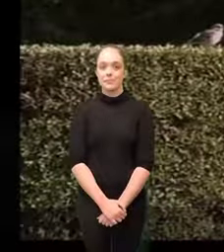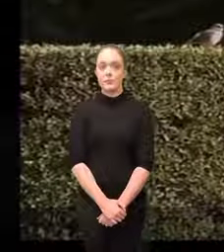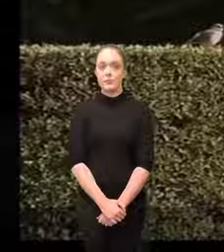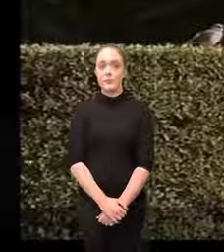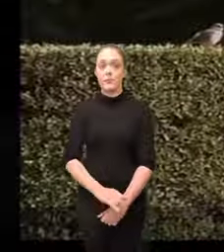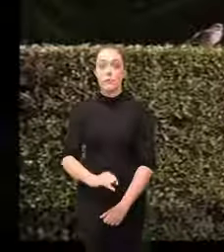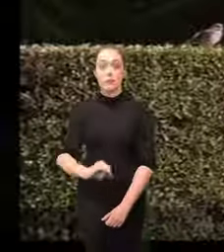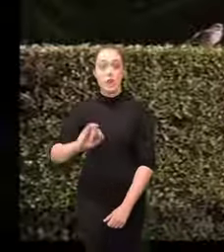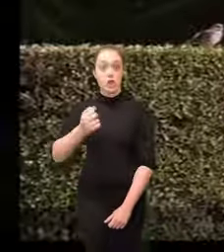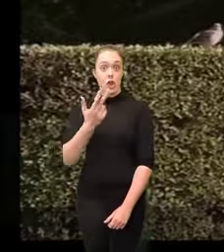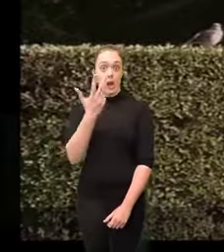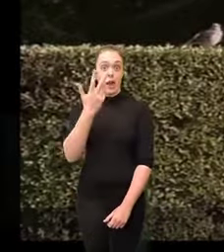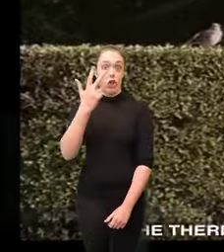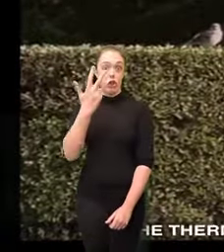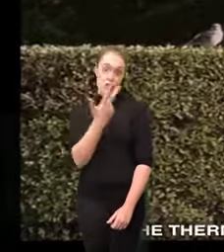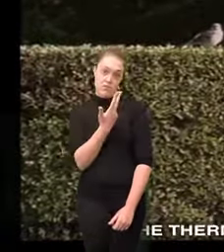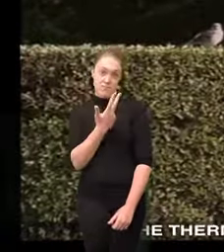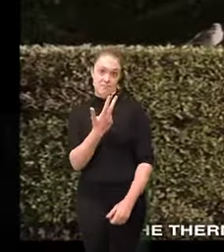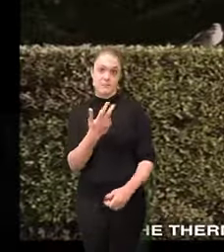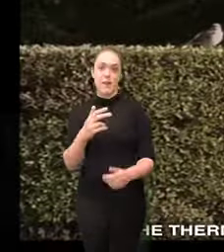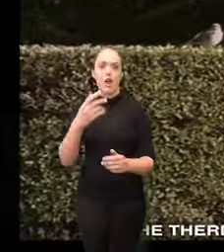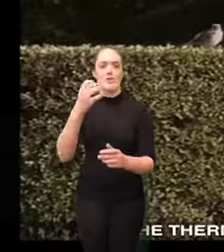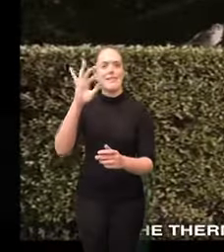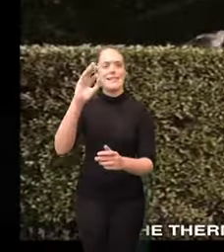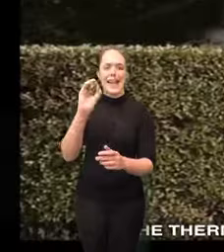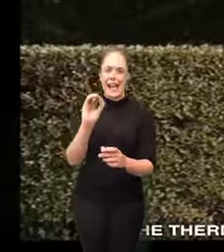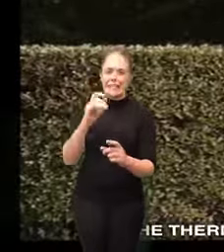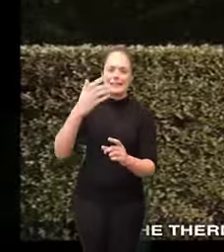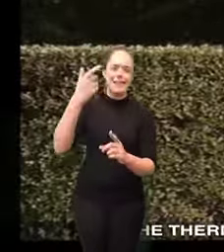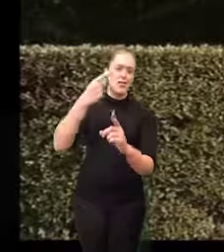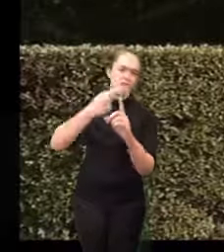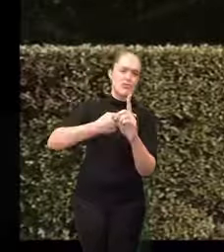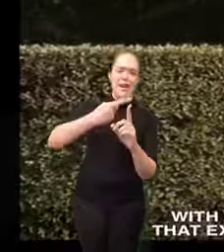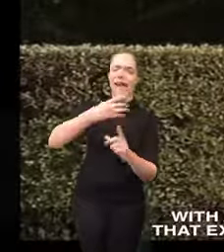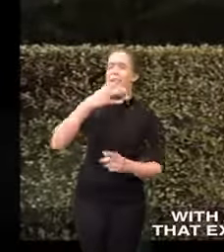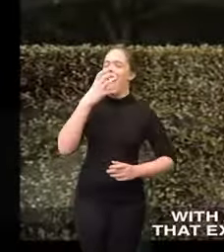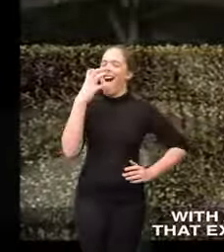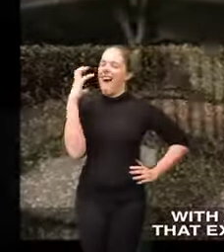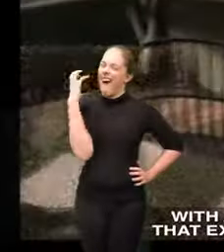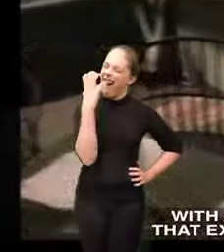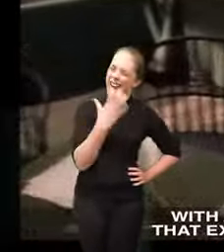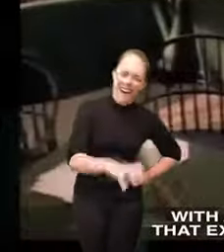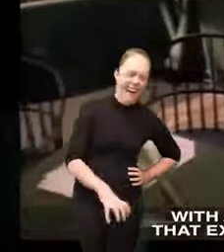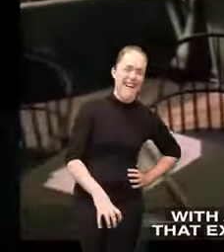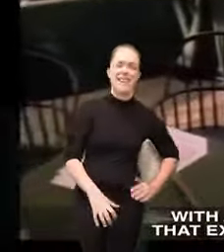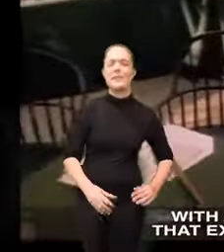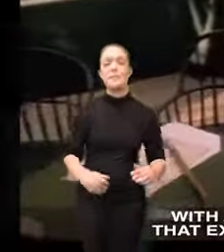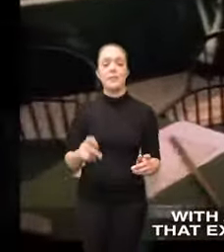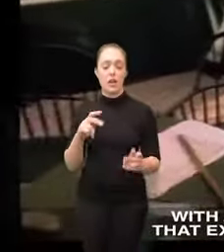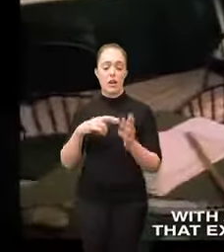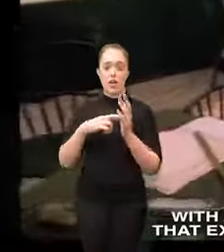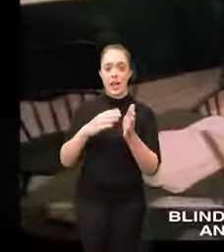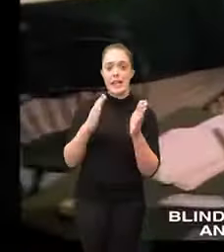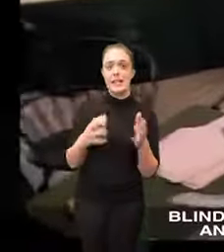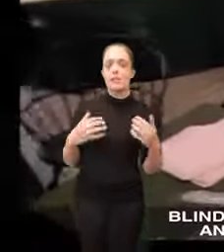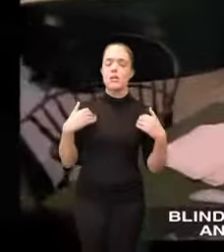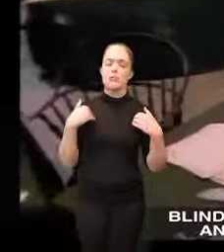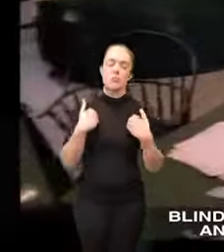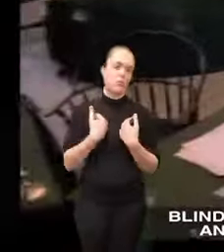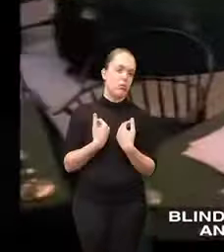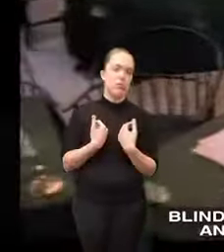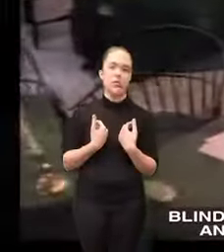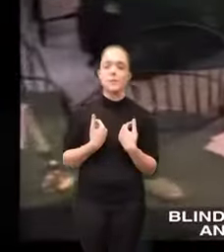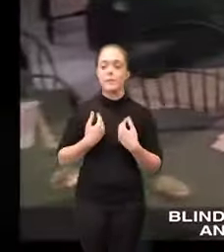on July 3rd the thermometer tops 90 degrees with a drenching humidity that exhausts the delegates